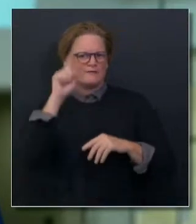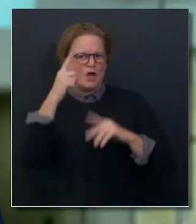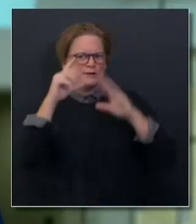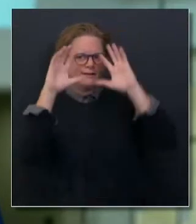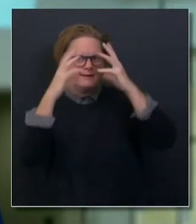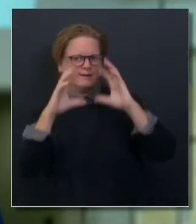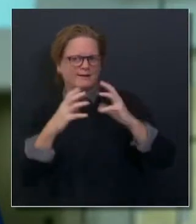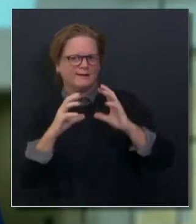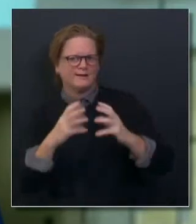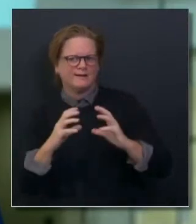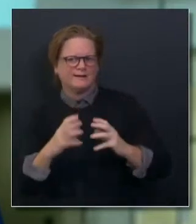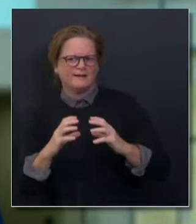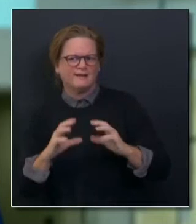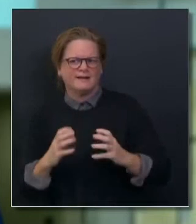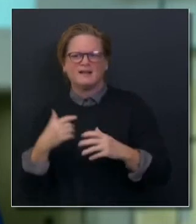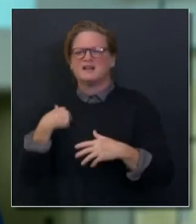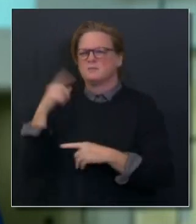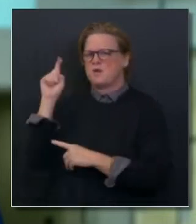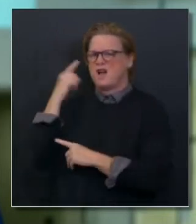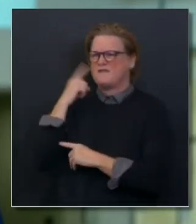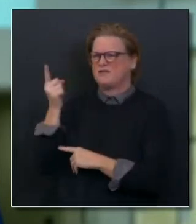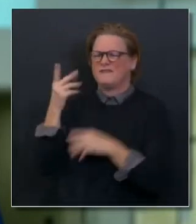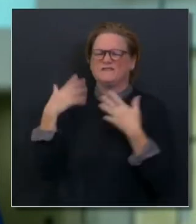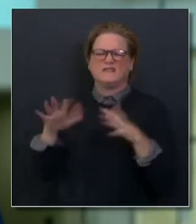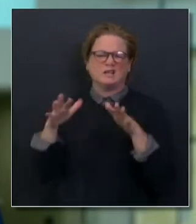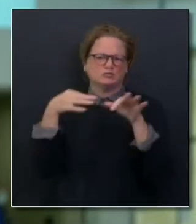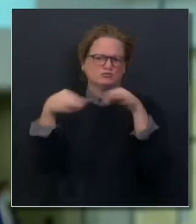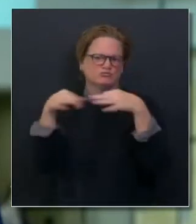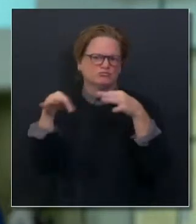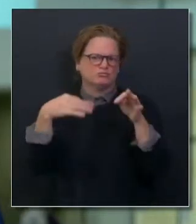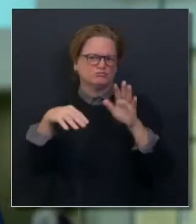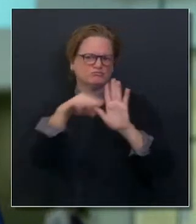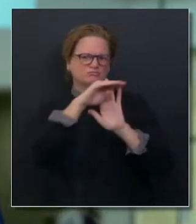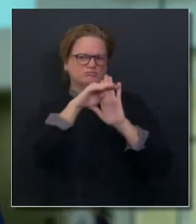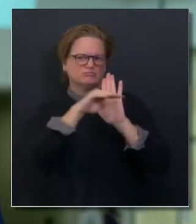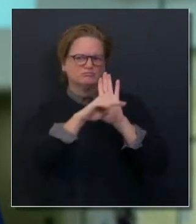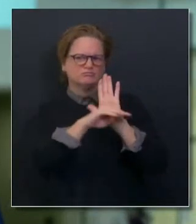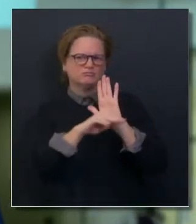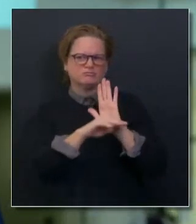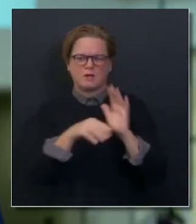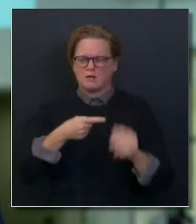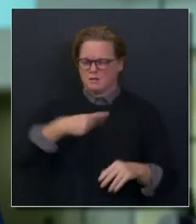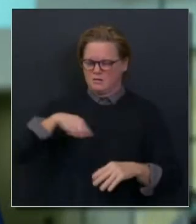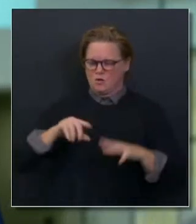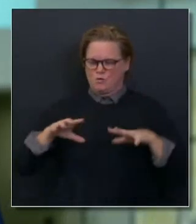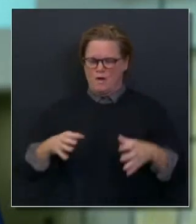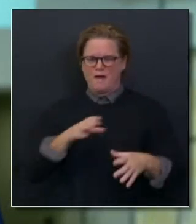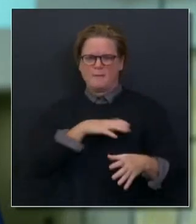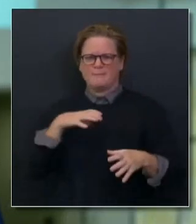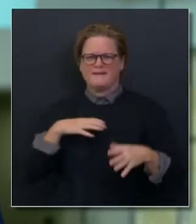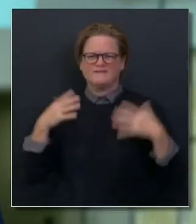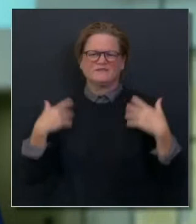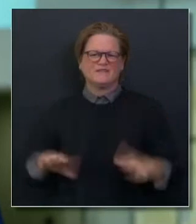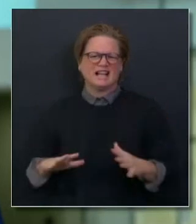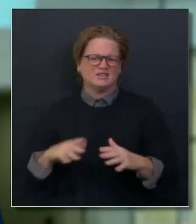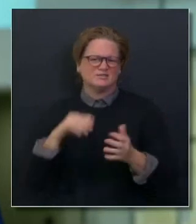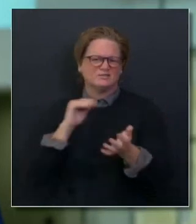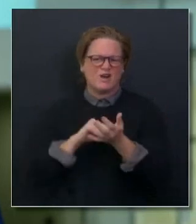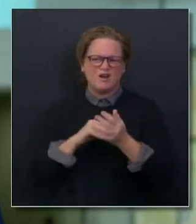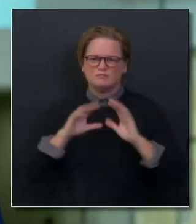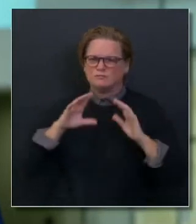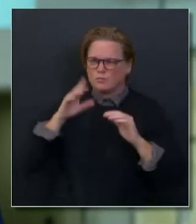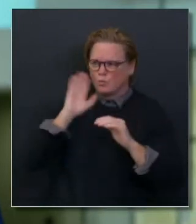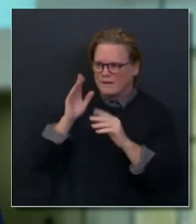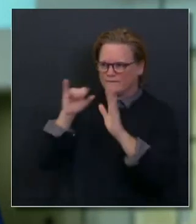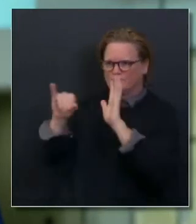around our equity principles, around ensuring that those who are most vulnerable are really at the front of the line. Our frontline health care workers, I'll just